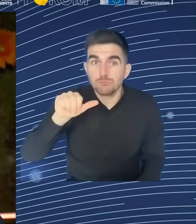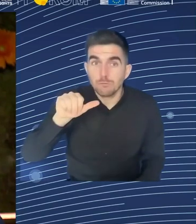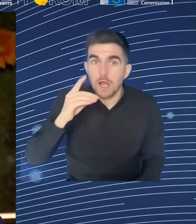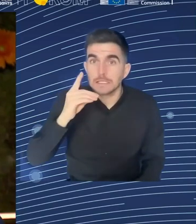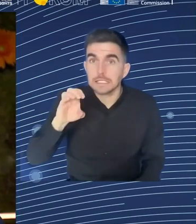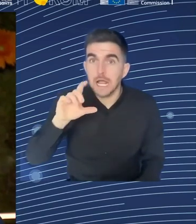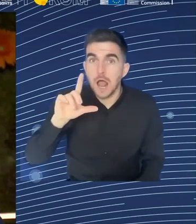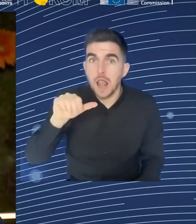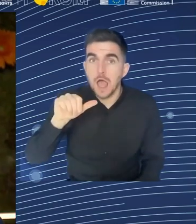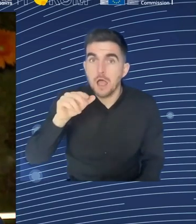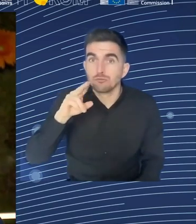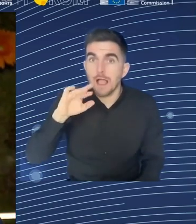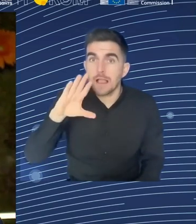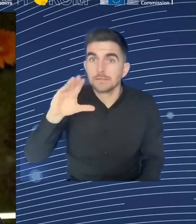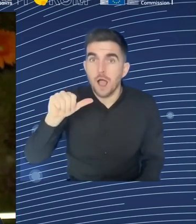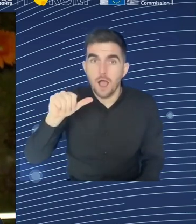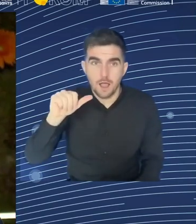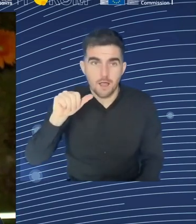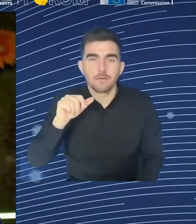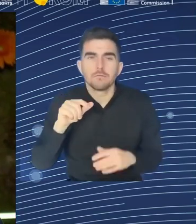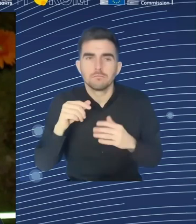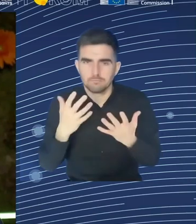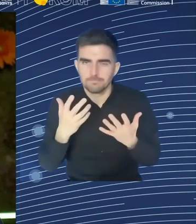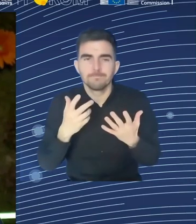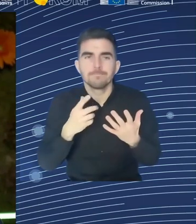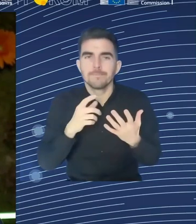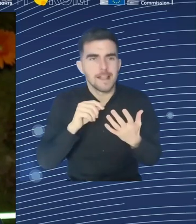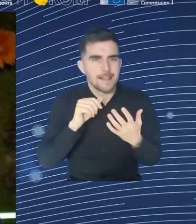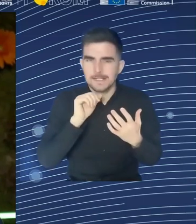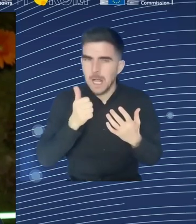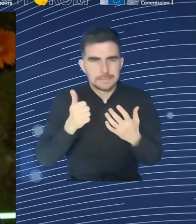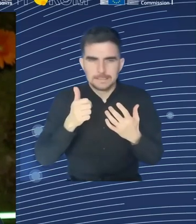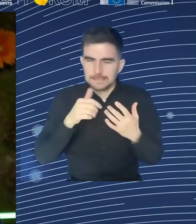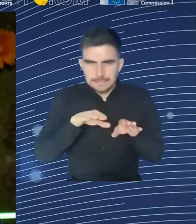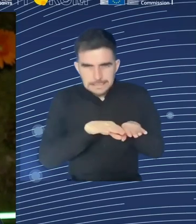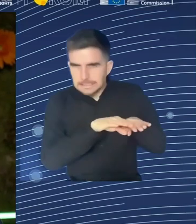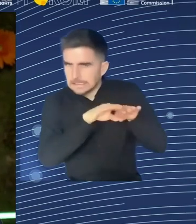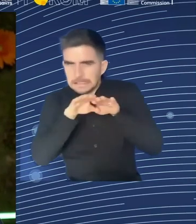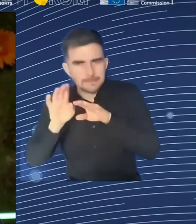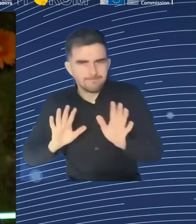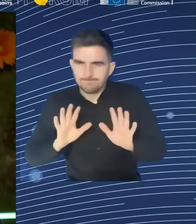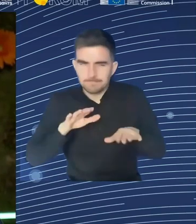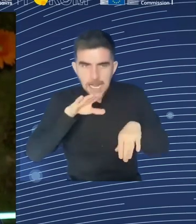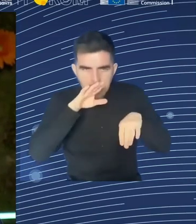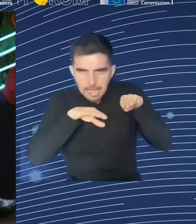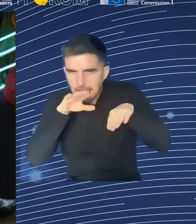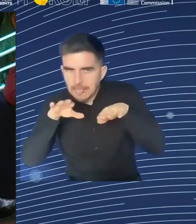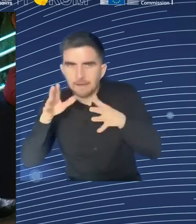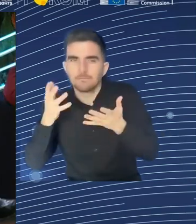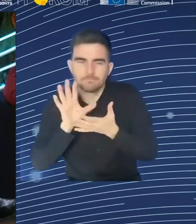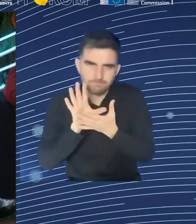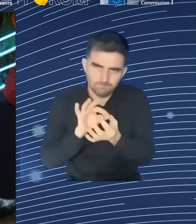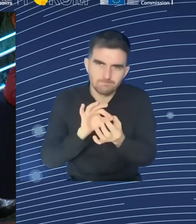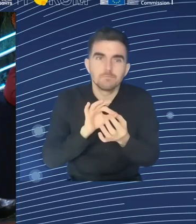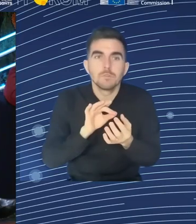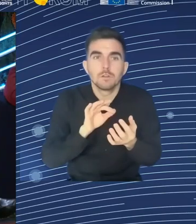gradually, implementing the skills of the population gradually with the